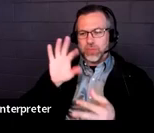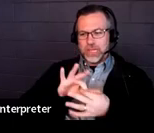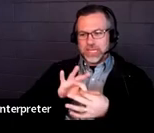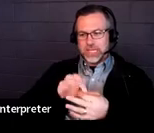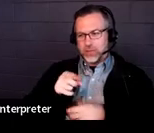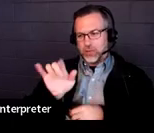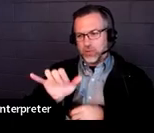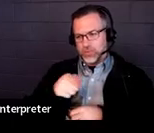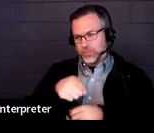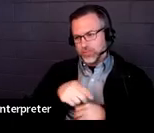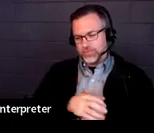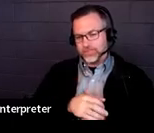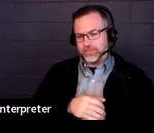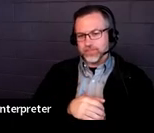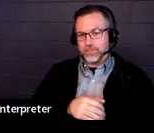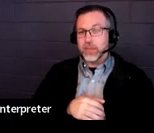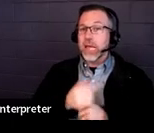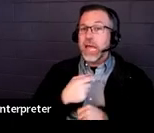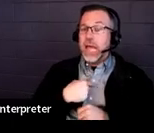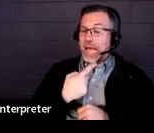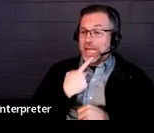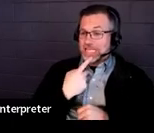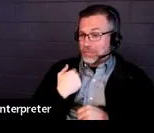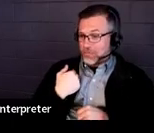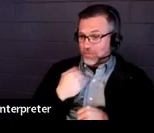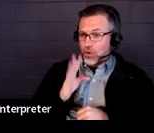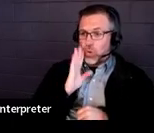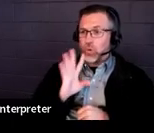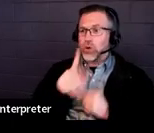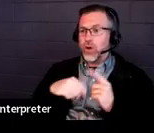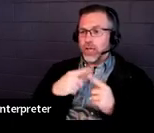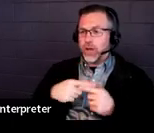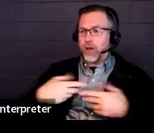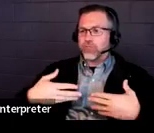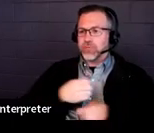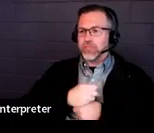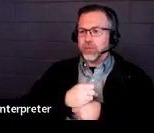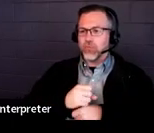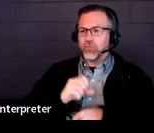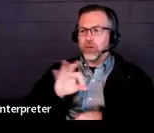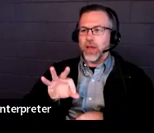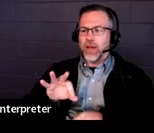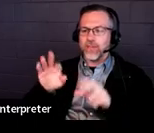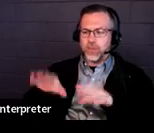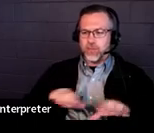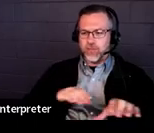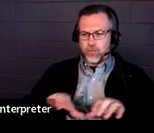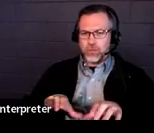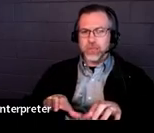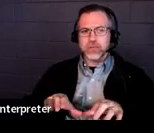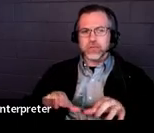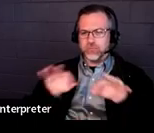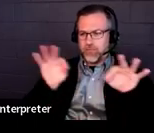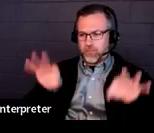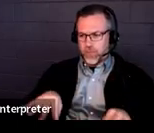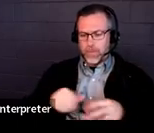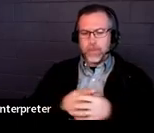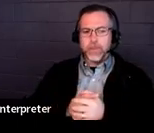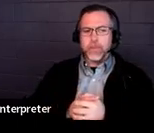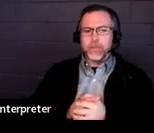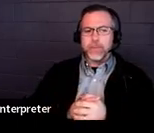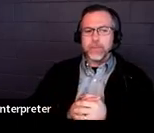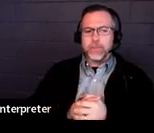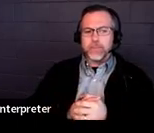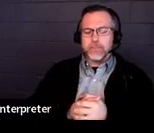So as I said before, we're going to be talking about the summary of performance form today. So here